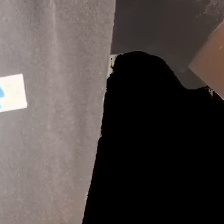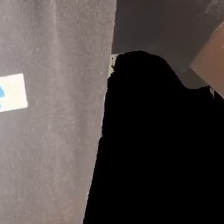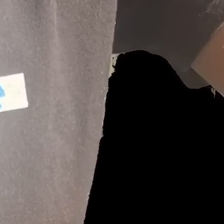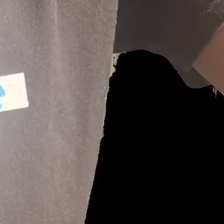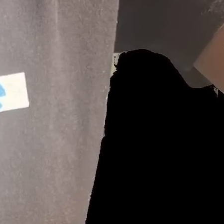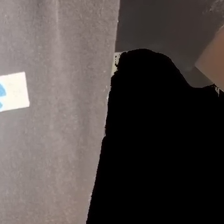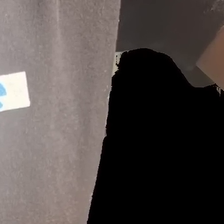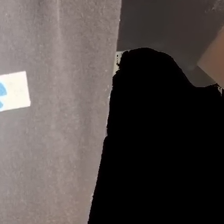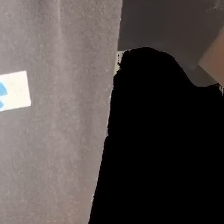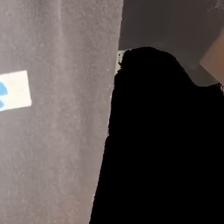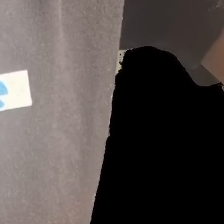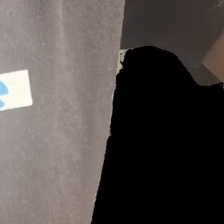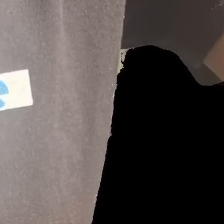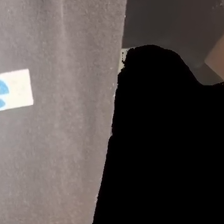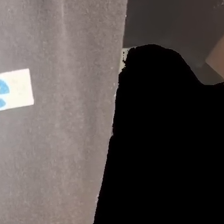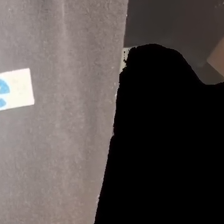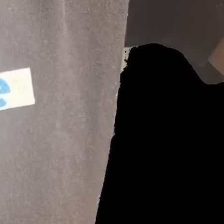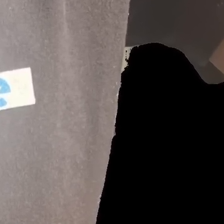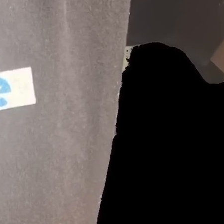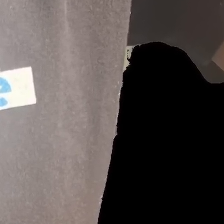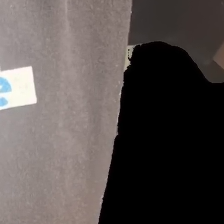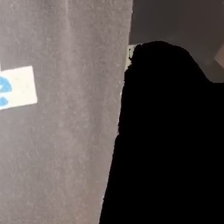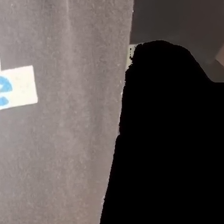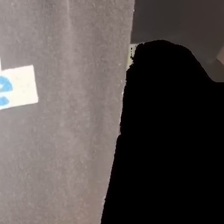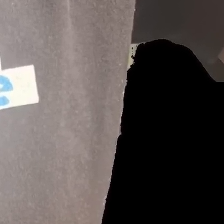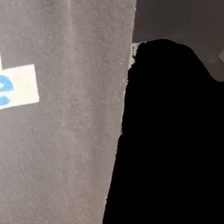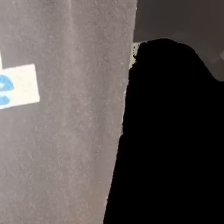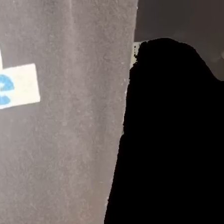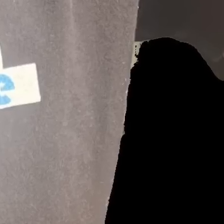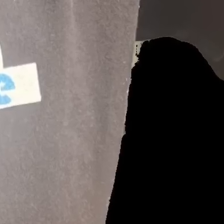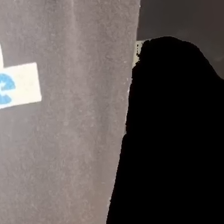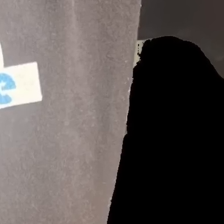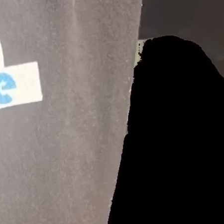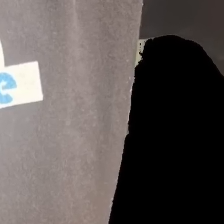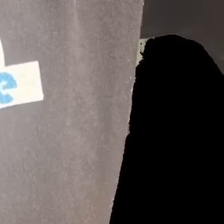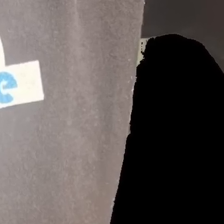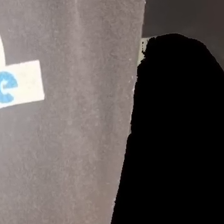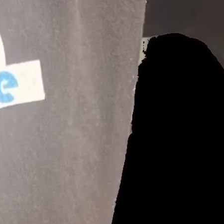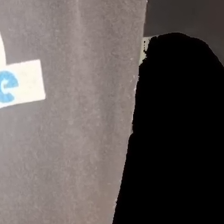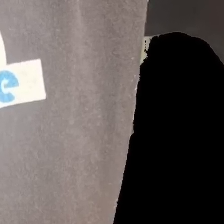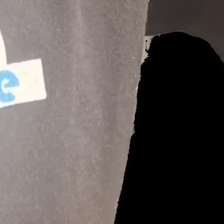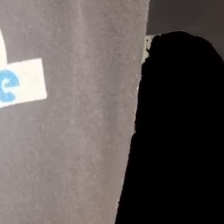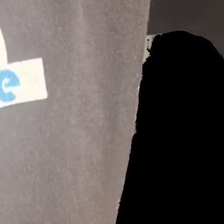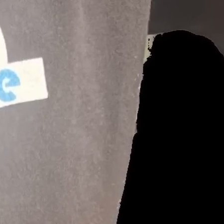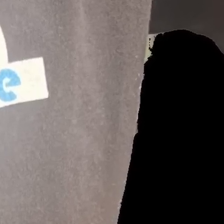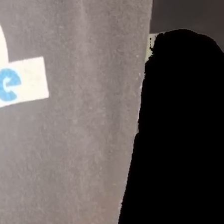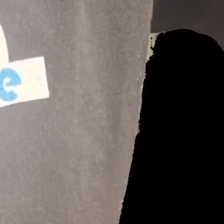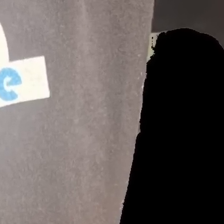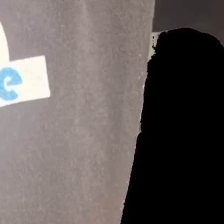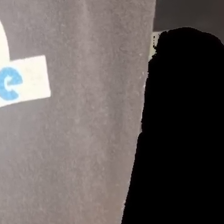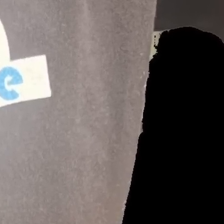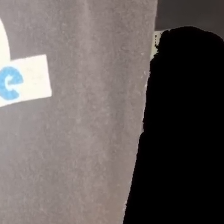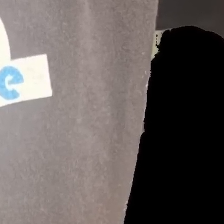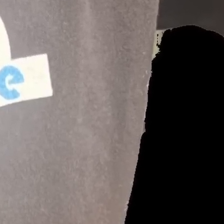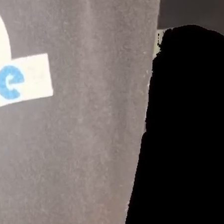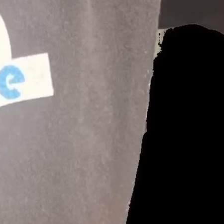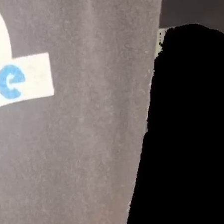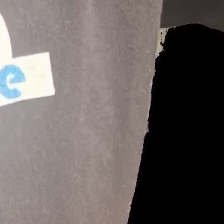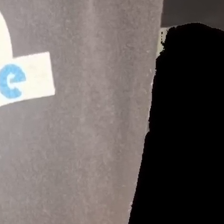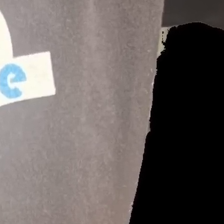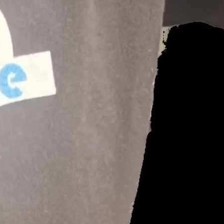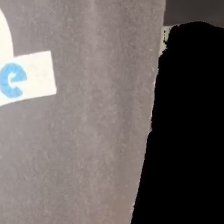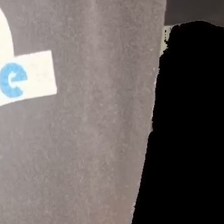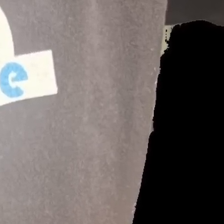in Wisconsin in 2021. He doesn't have voter blocks there to meet with. And most importantly, no virtue